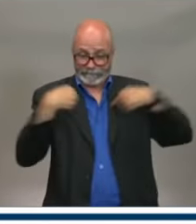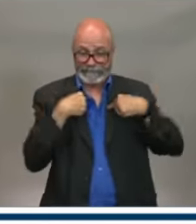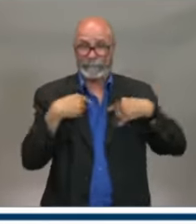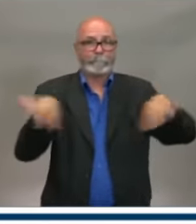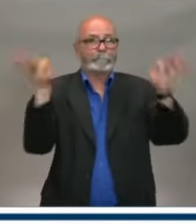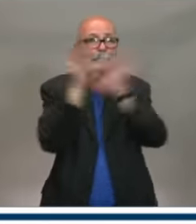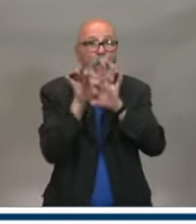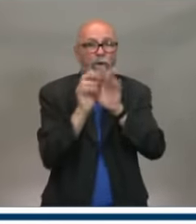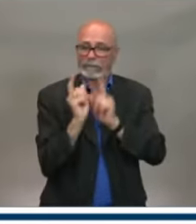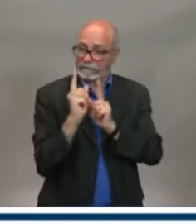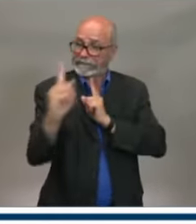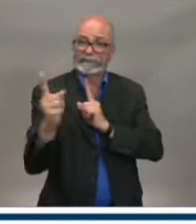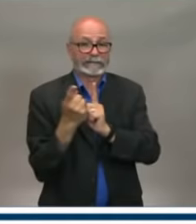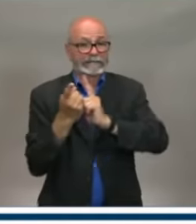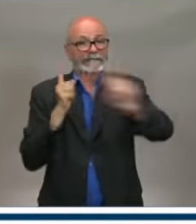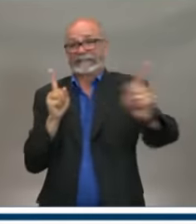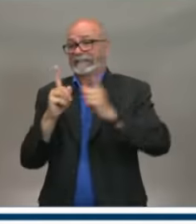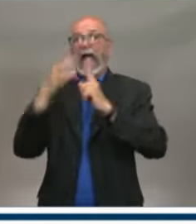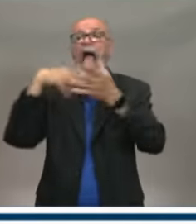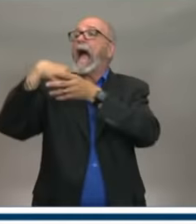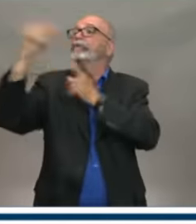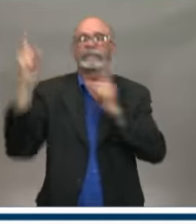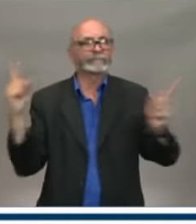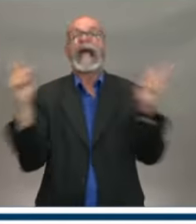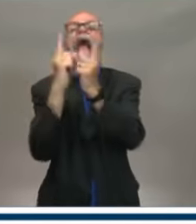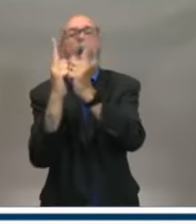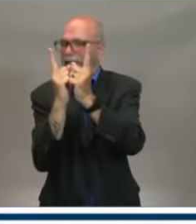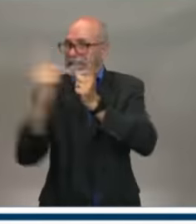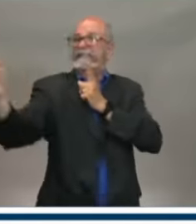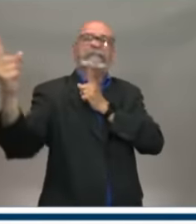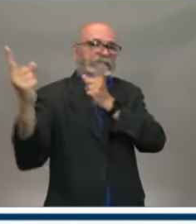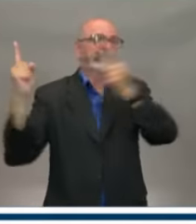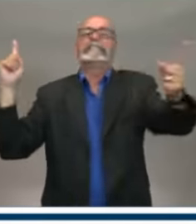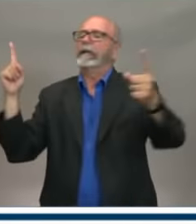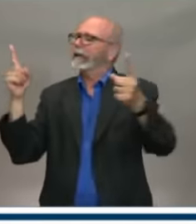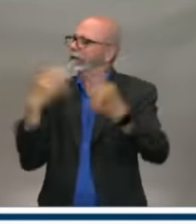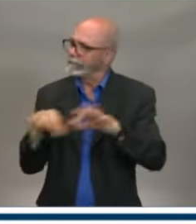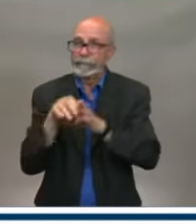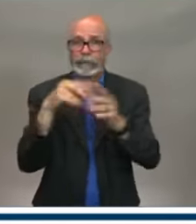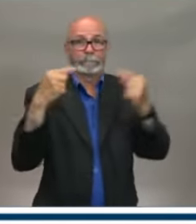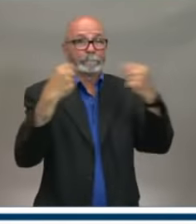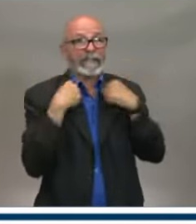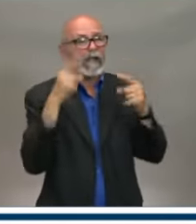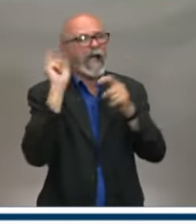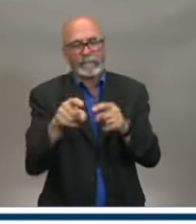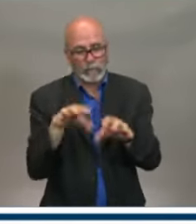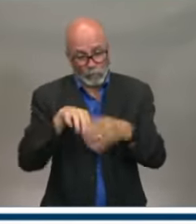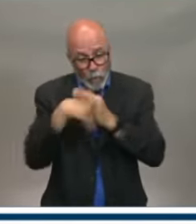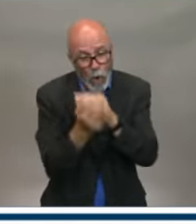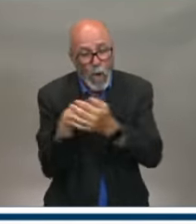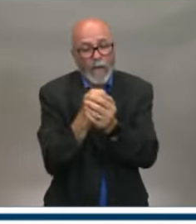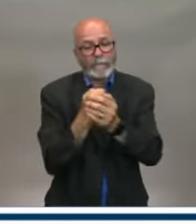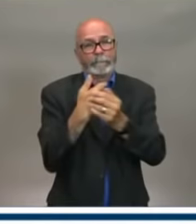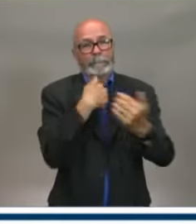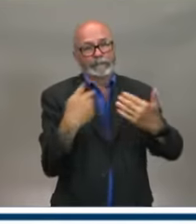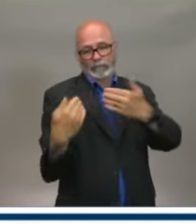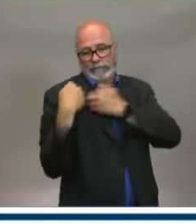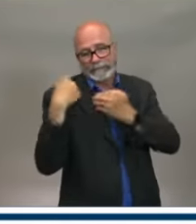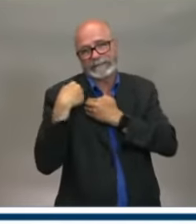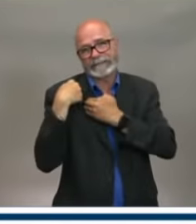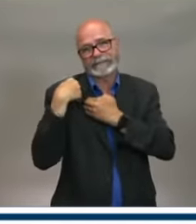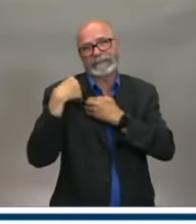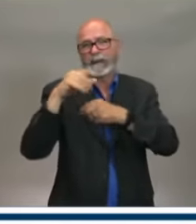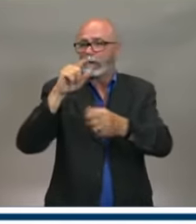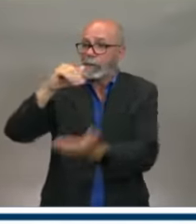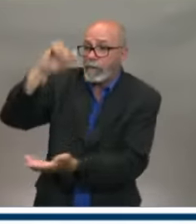household or our household bubbles. That we are taking the responsibility to wash our hands frequently or use hand sanitizer